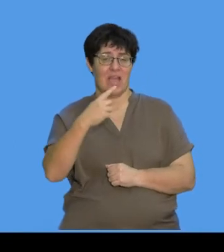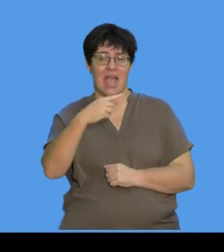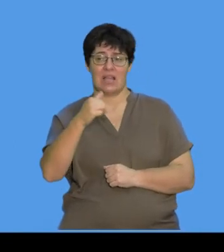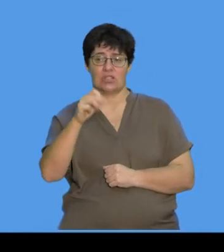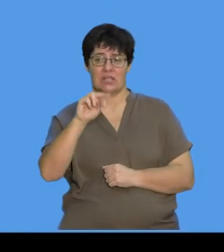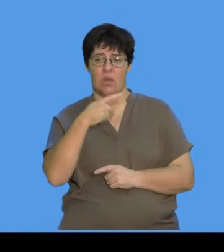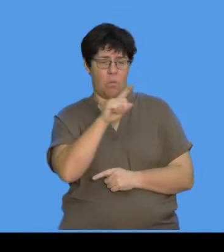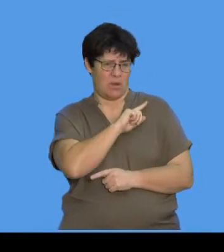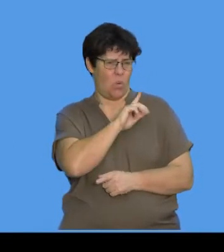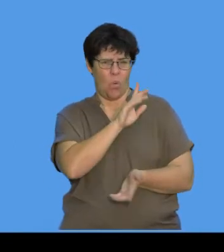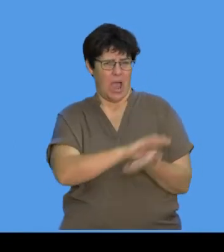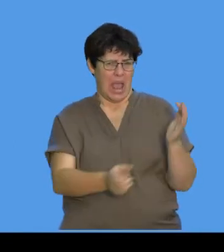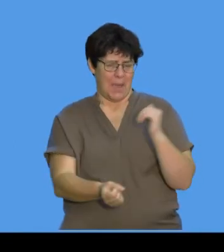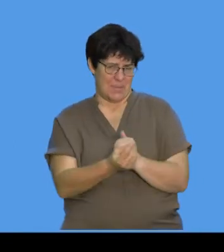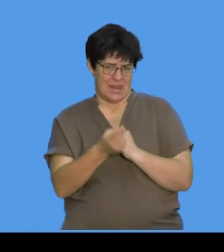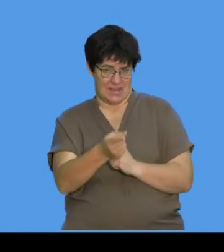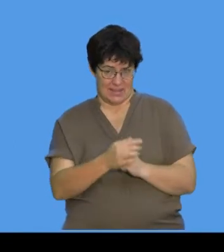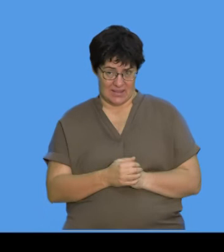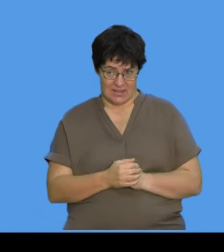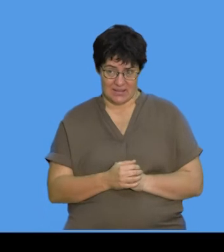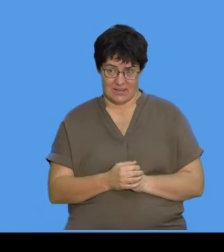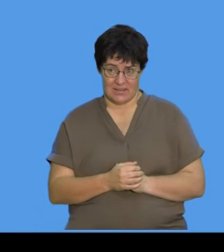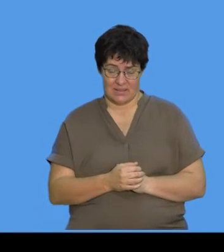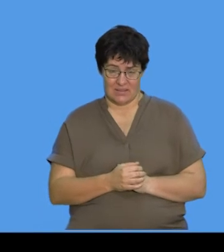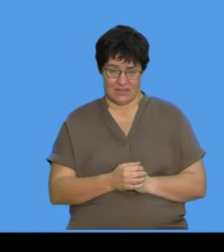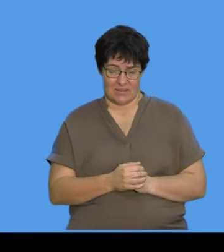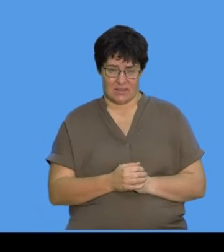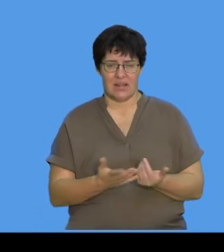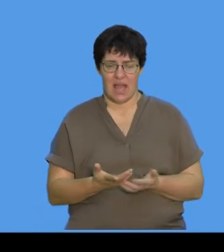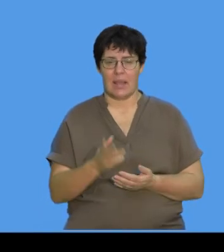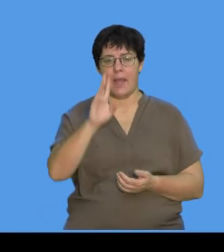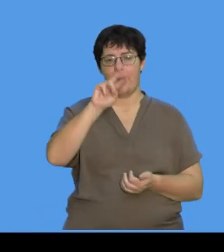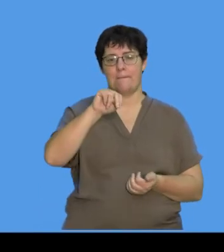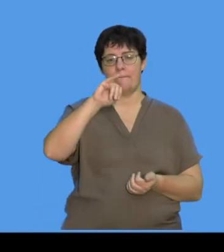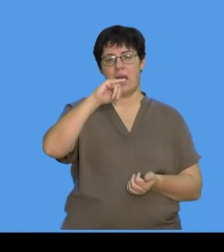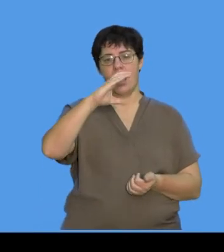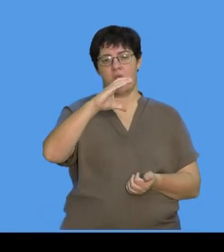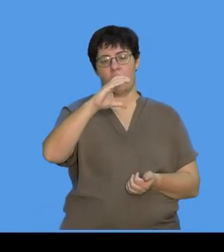causes, and I could put there, and what's your microorganism?